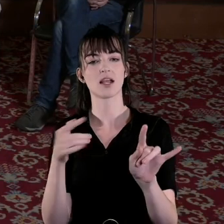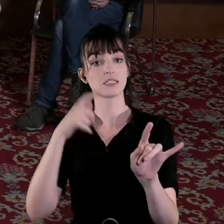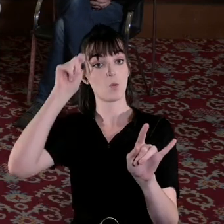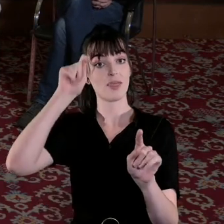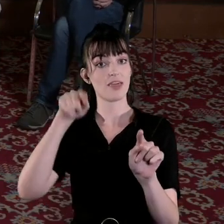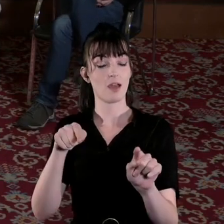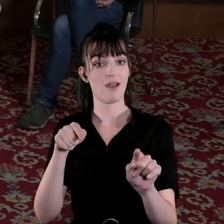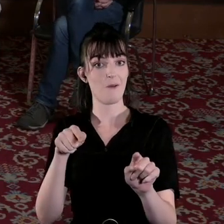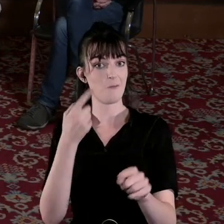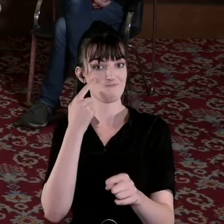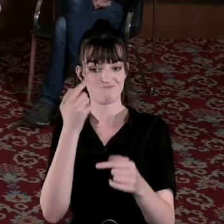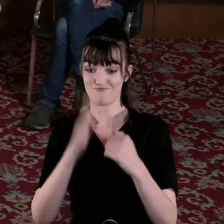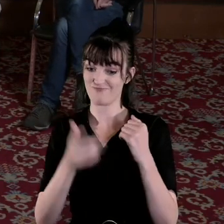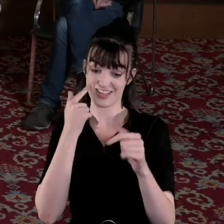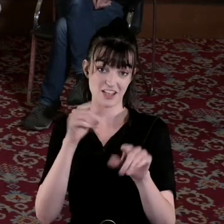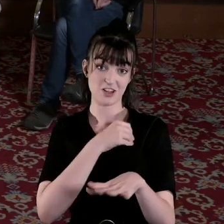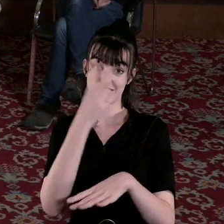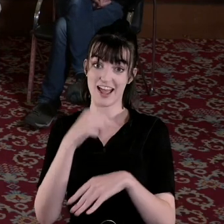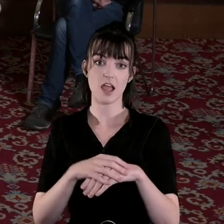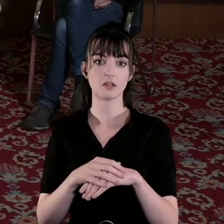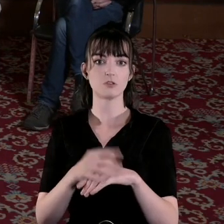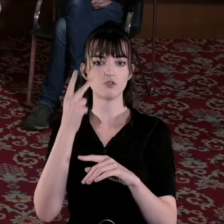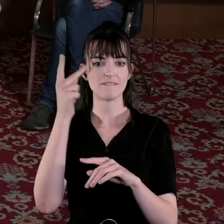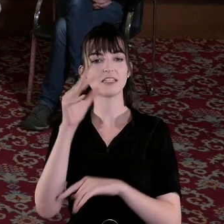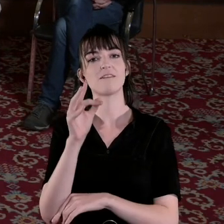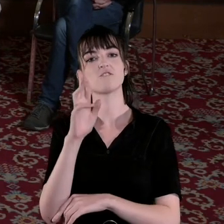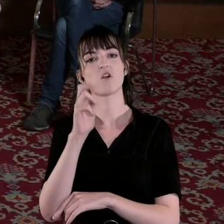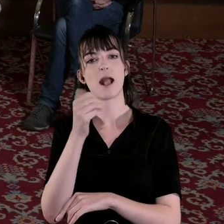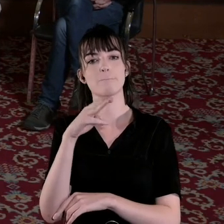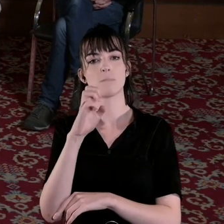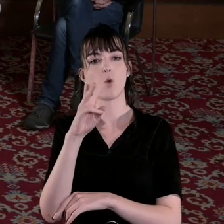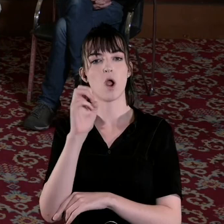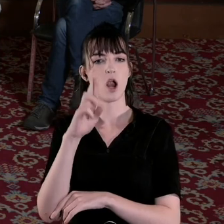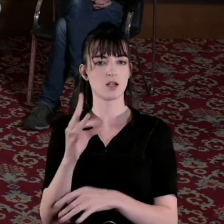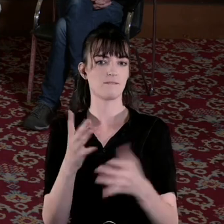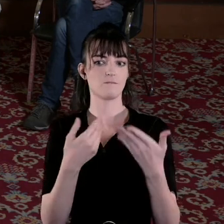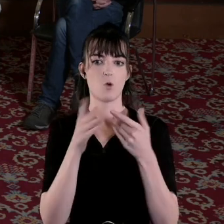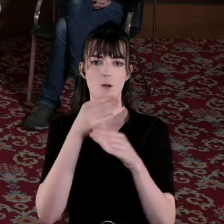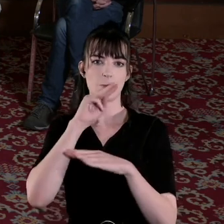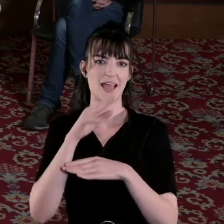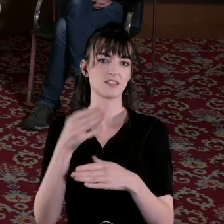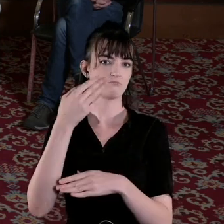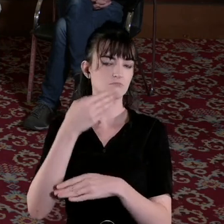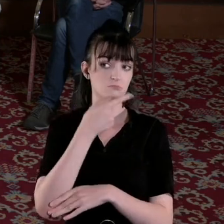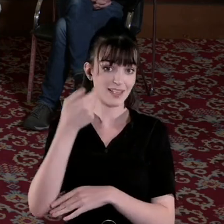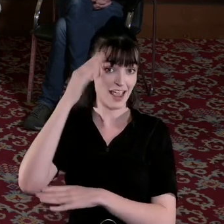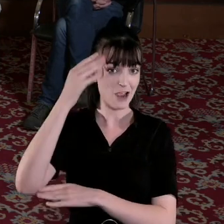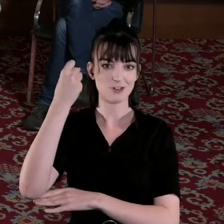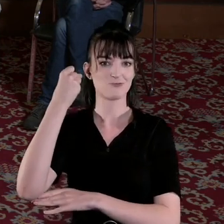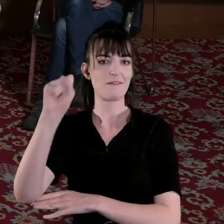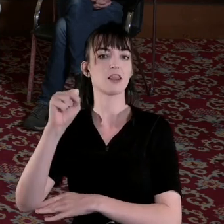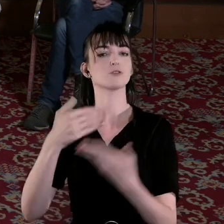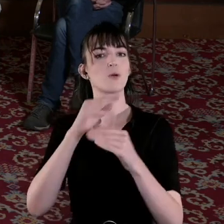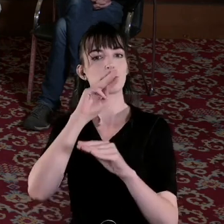really what we saw tonight that we were revising the framework of what we meant by the Irish revolution in this new